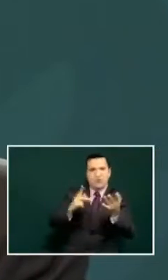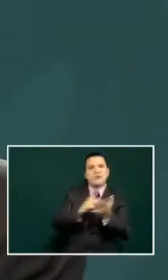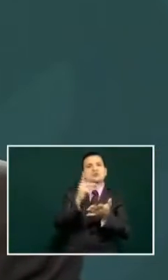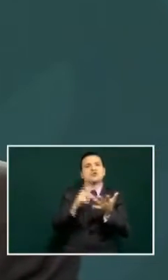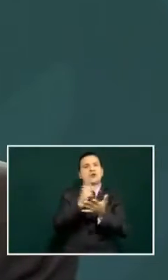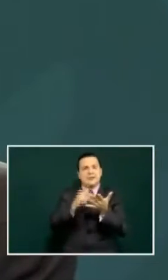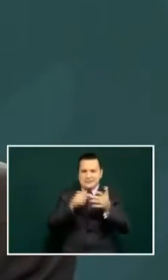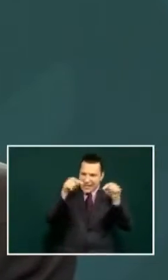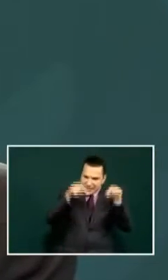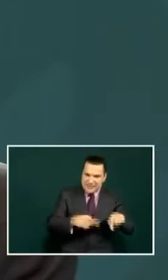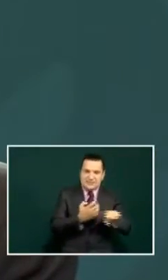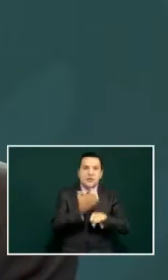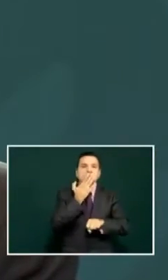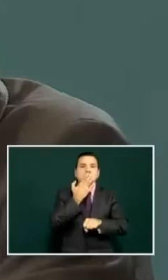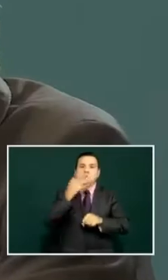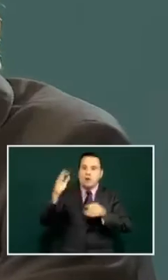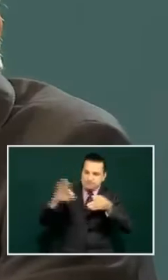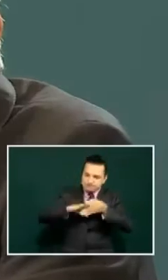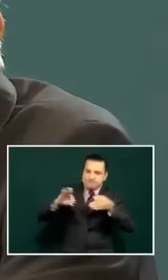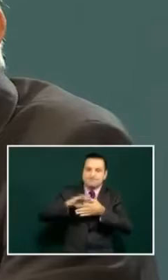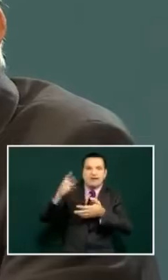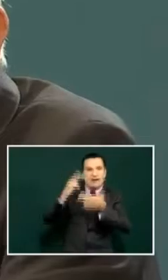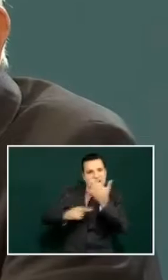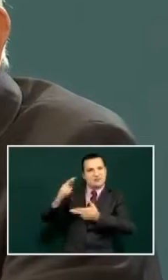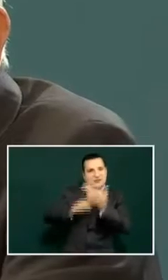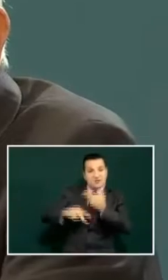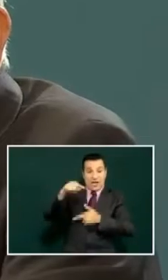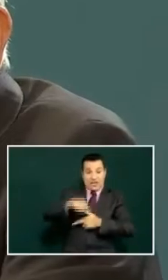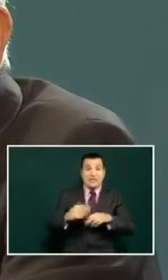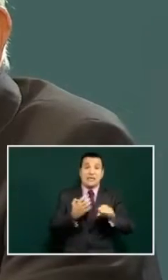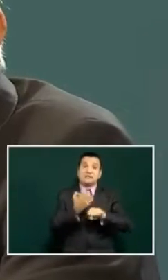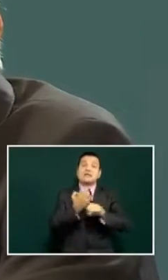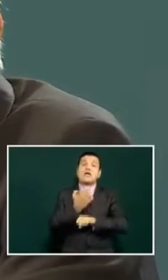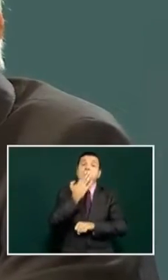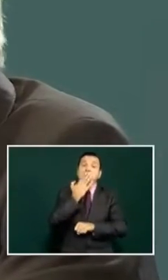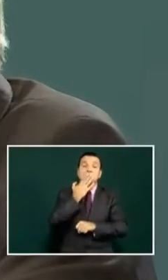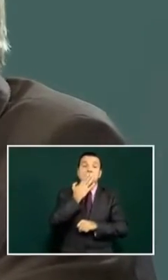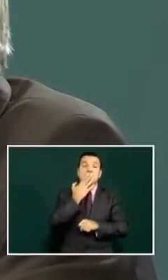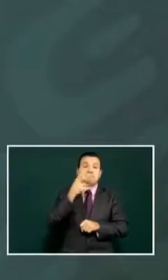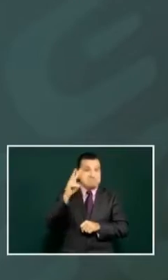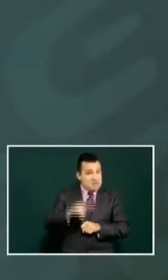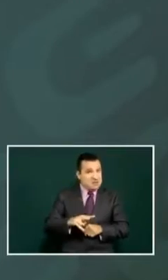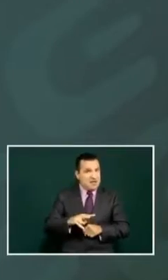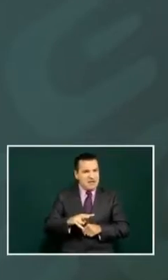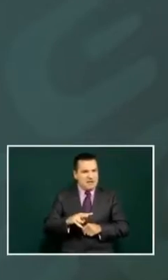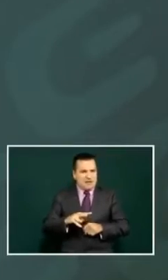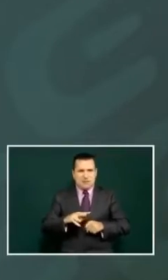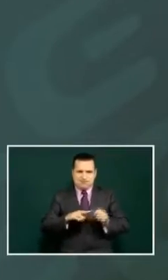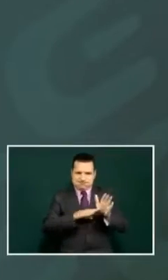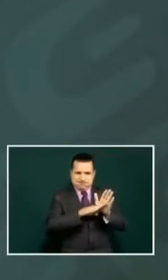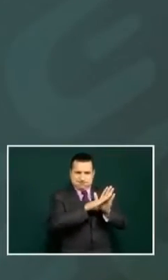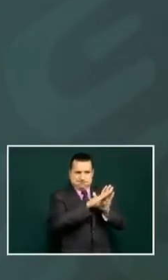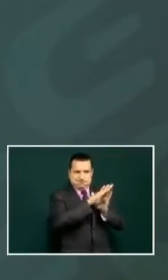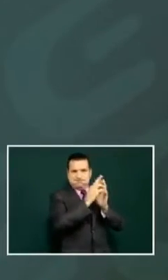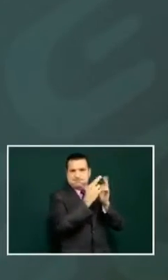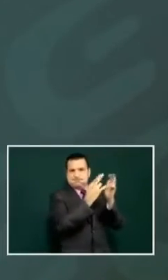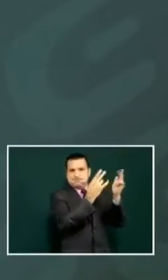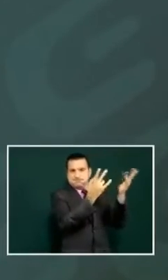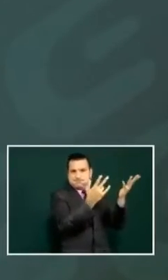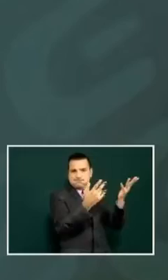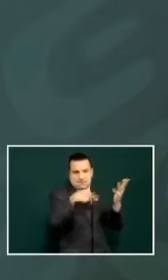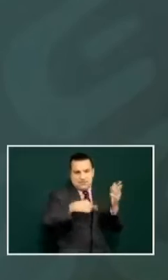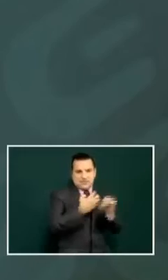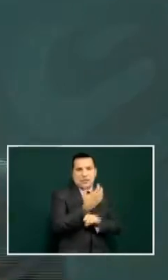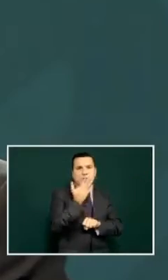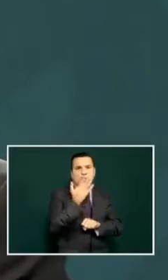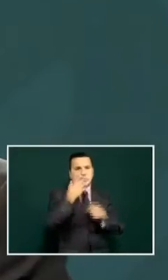be here I'm going to be staying in Sonora and this is a state that I've said that is very progressive a